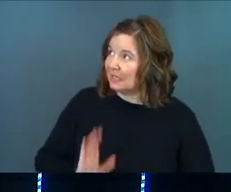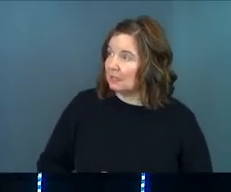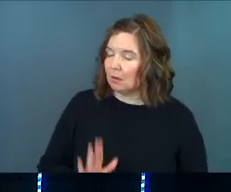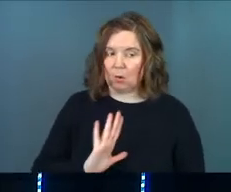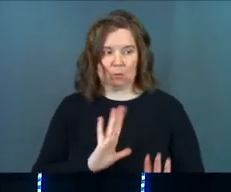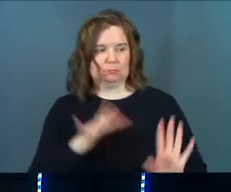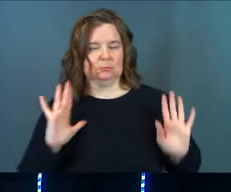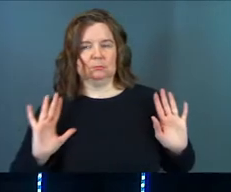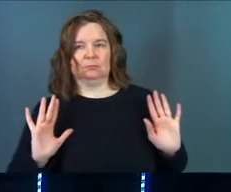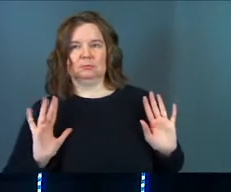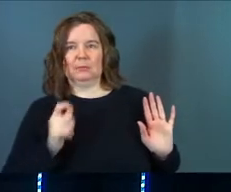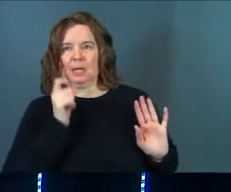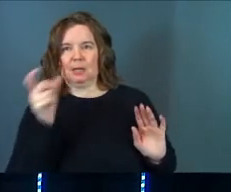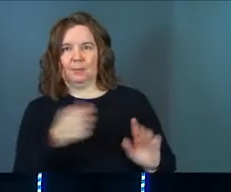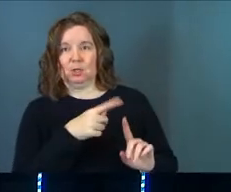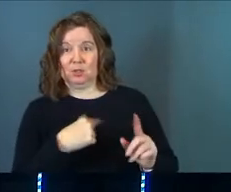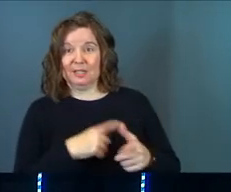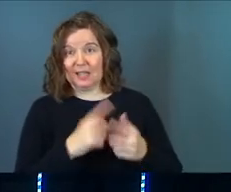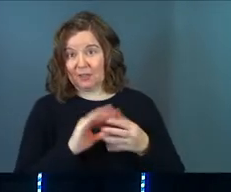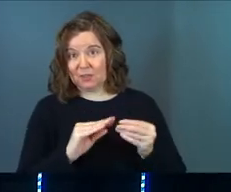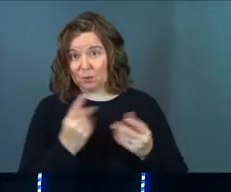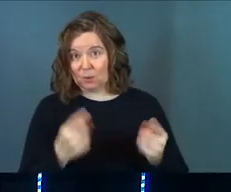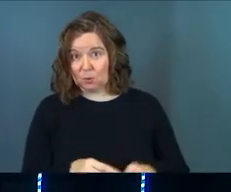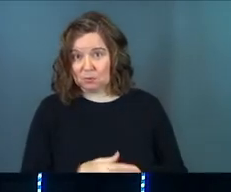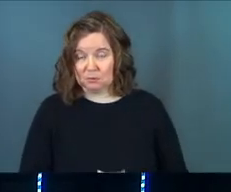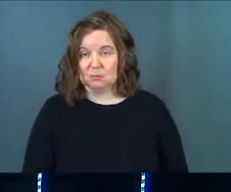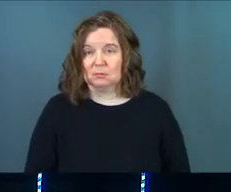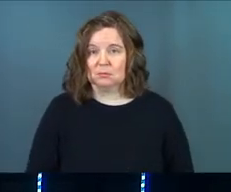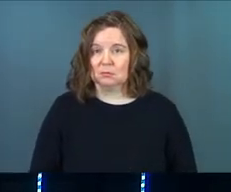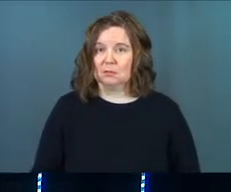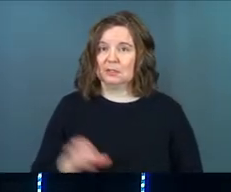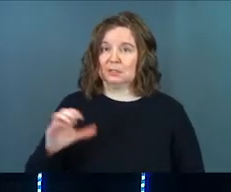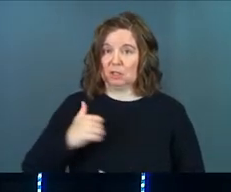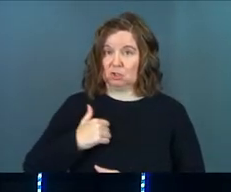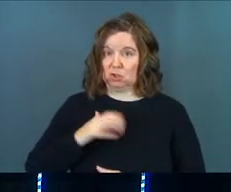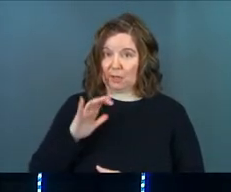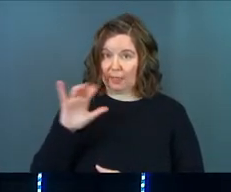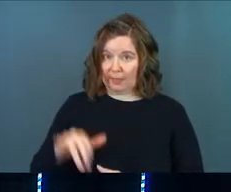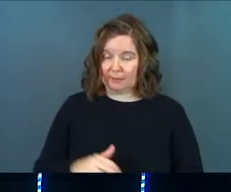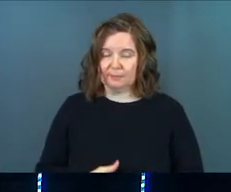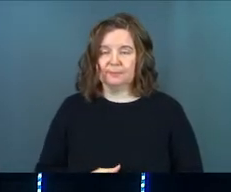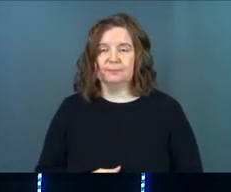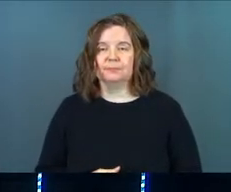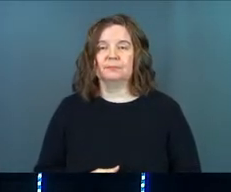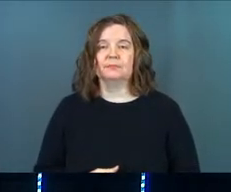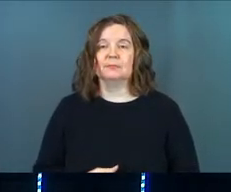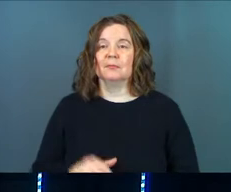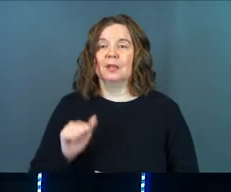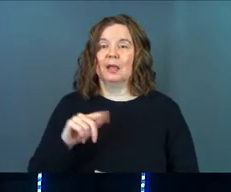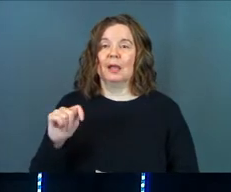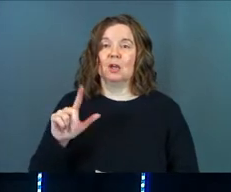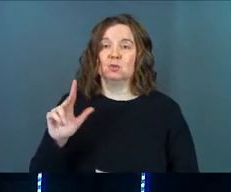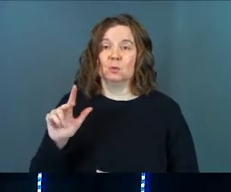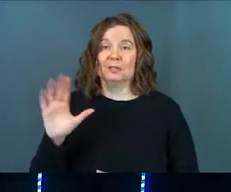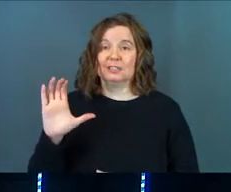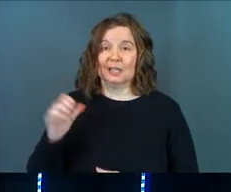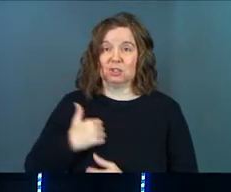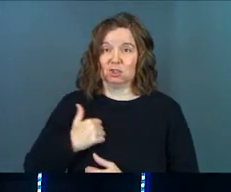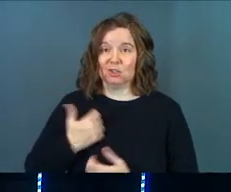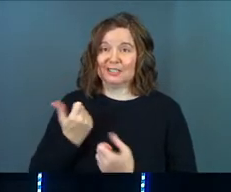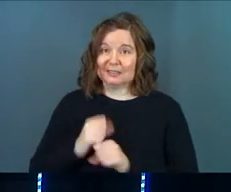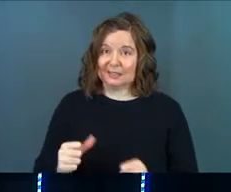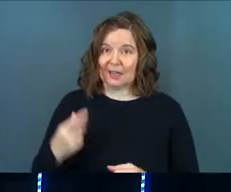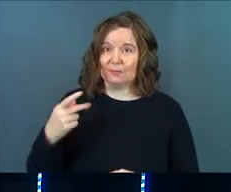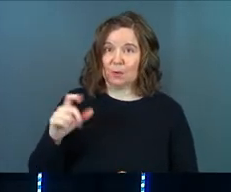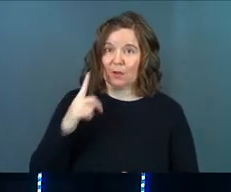right? And he says, well, I better not beat you then. It's kind of how that story goes. It's a centurion does that. Acts 23, a centurion saves